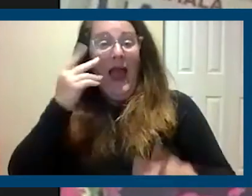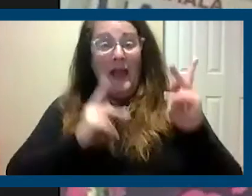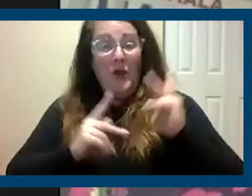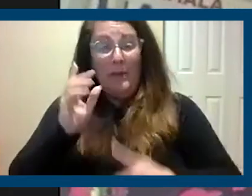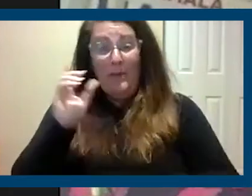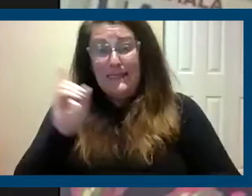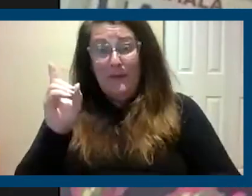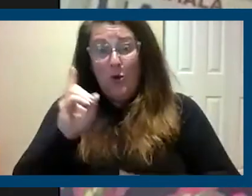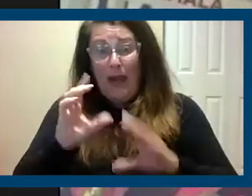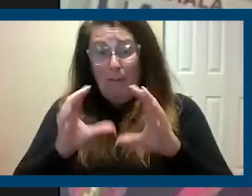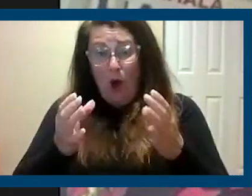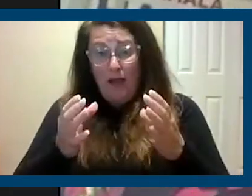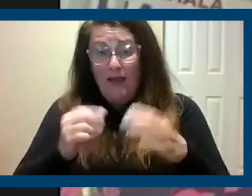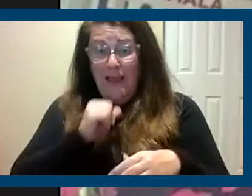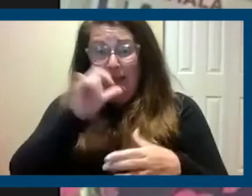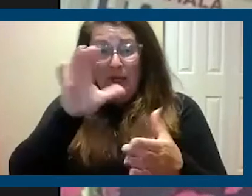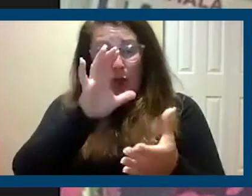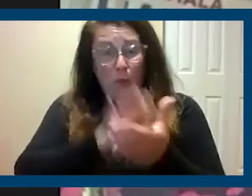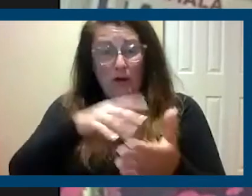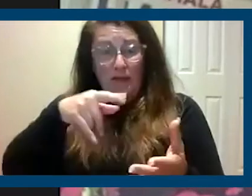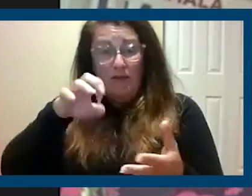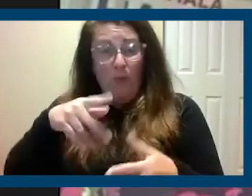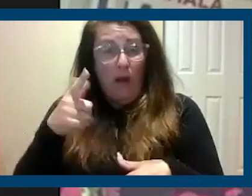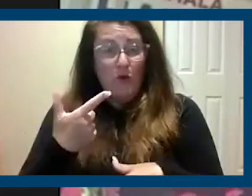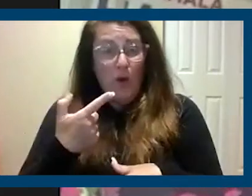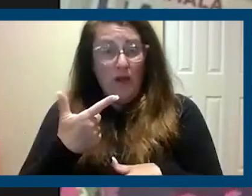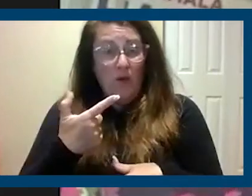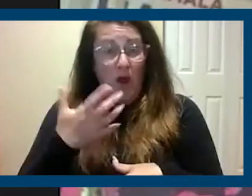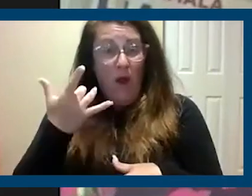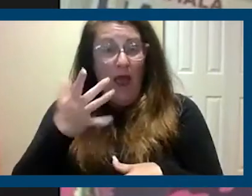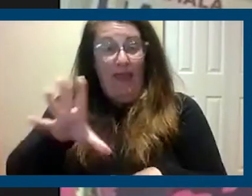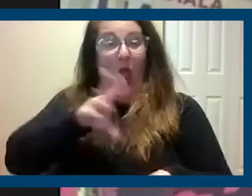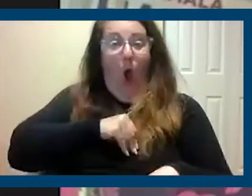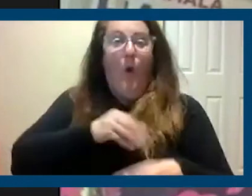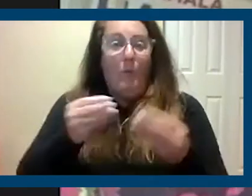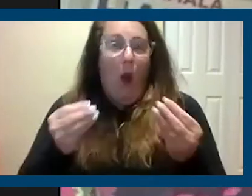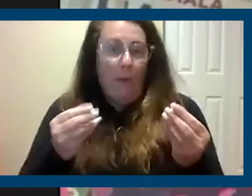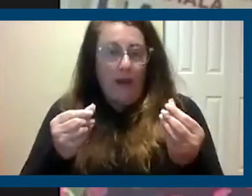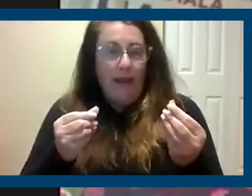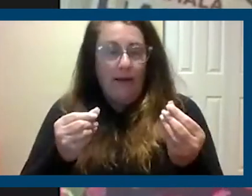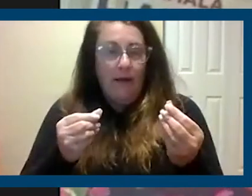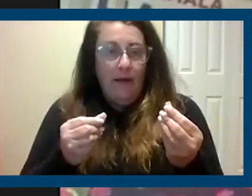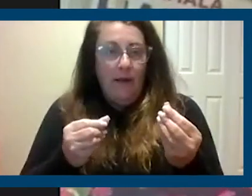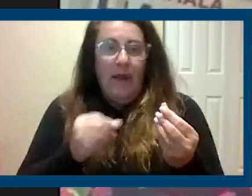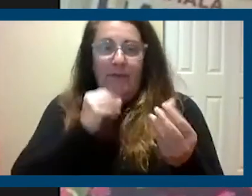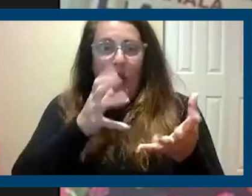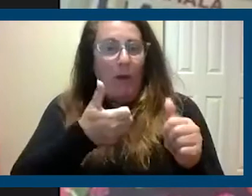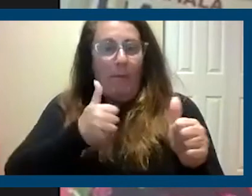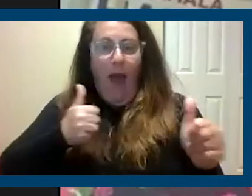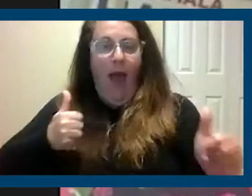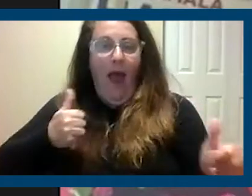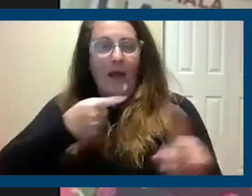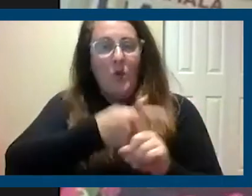Party that do not believe in Prop 21 because they own property and they don't want to fall behind. And I